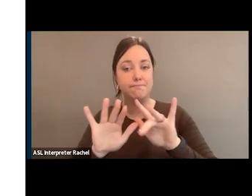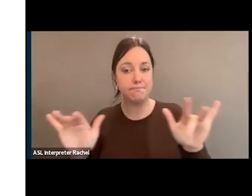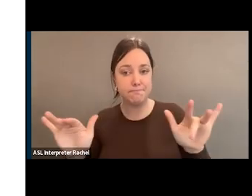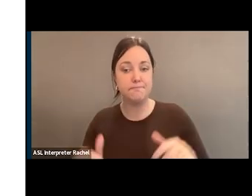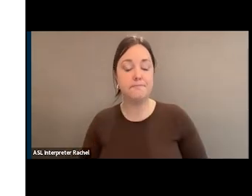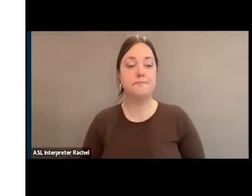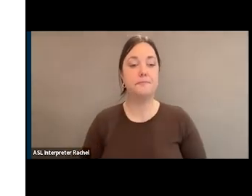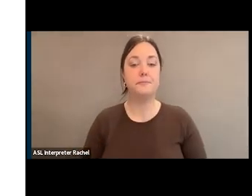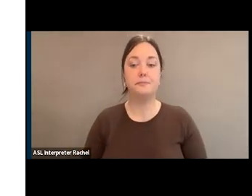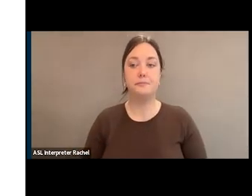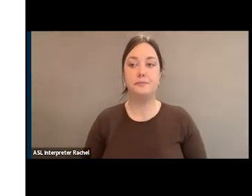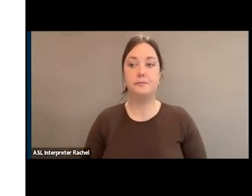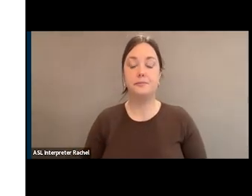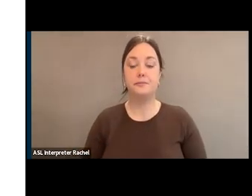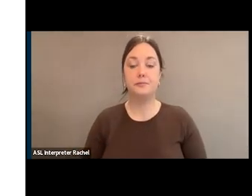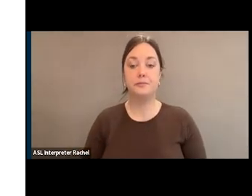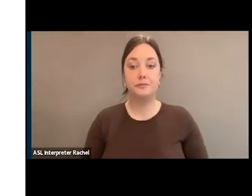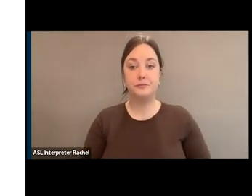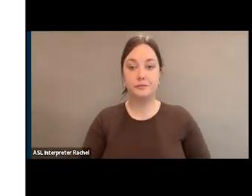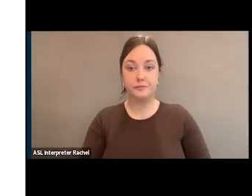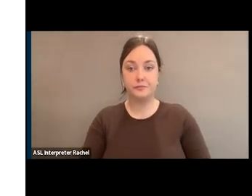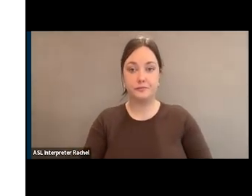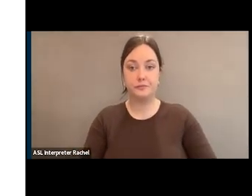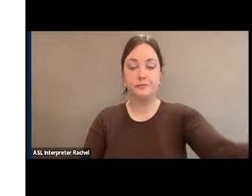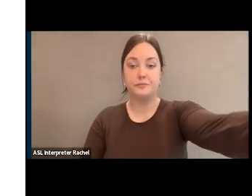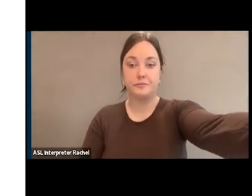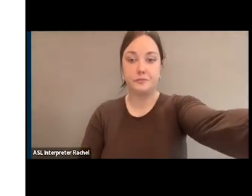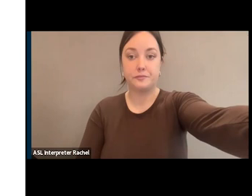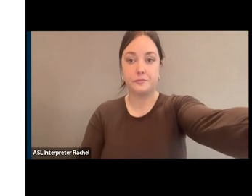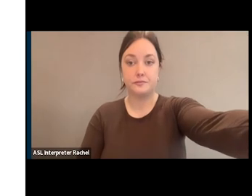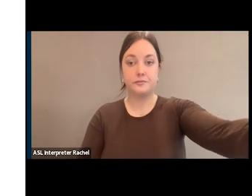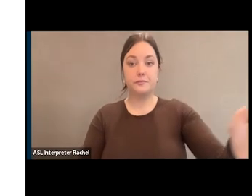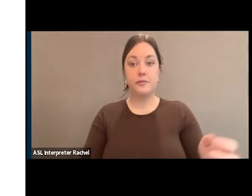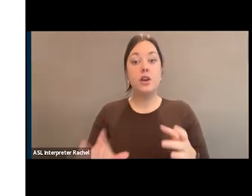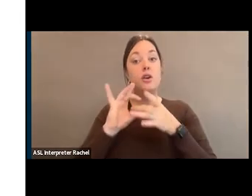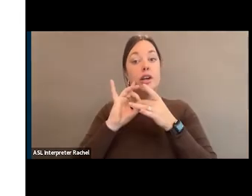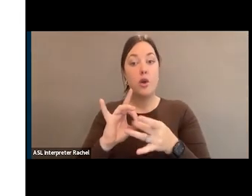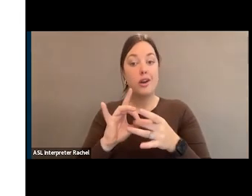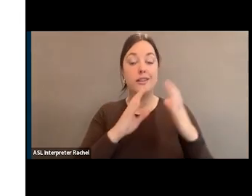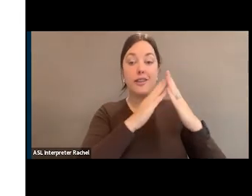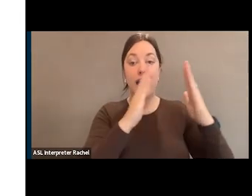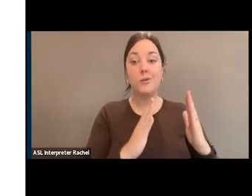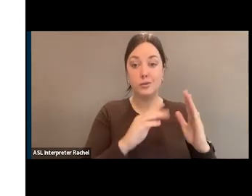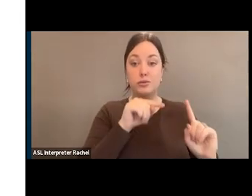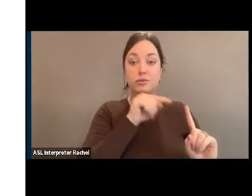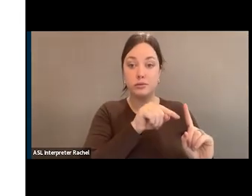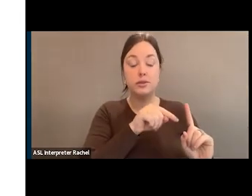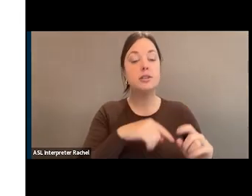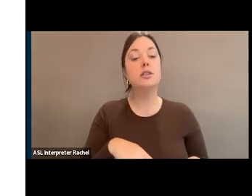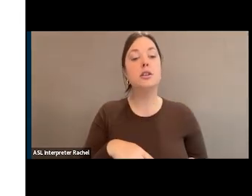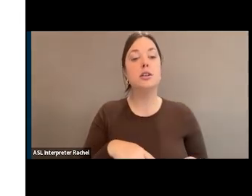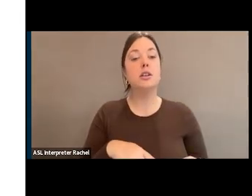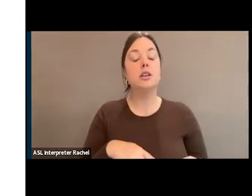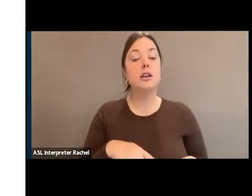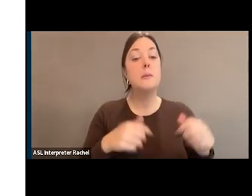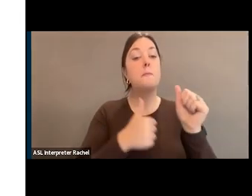In terms of our, on the House side, one of the key things here is,